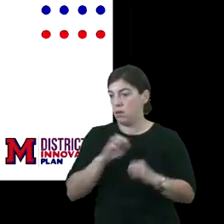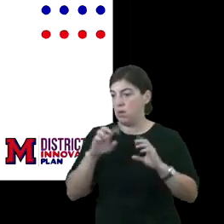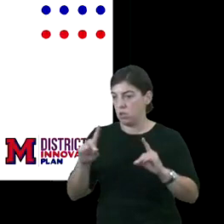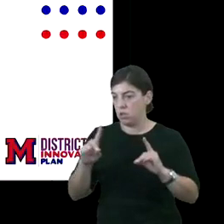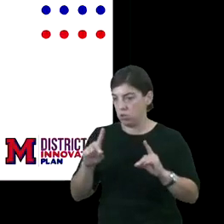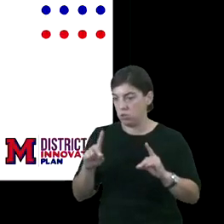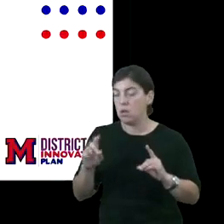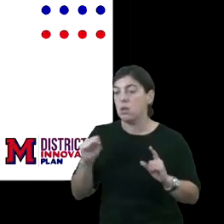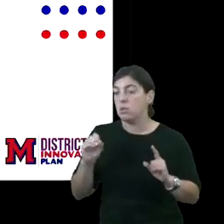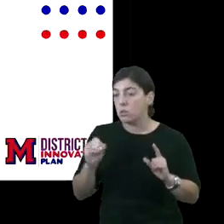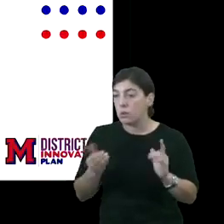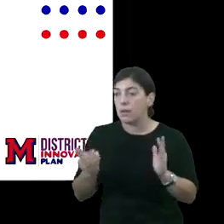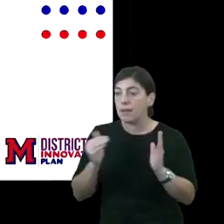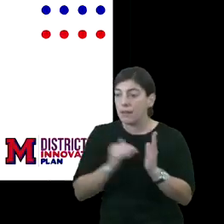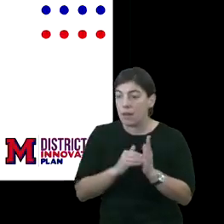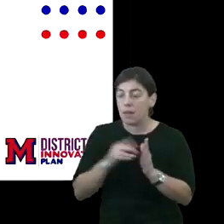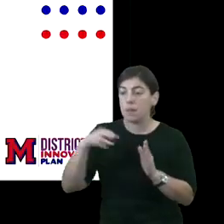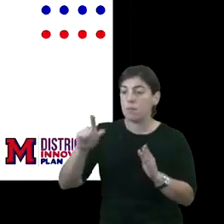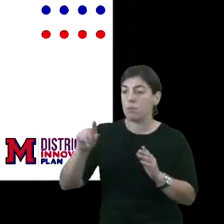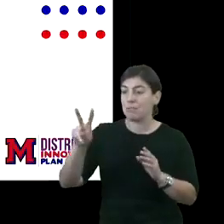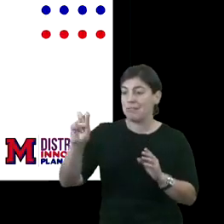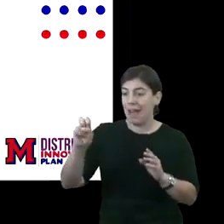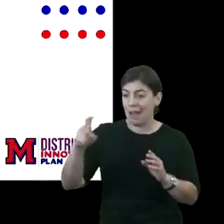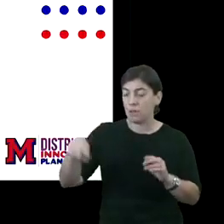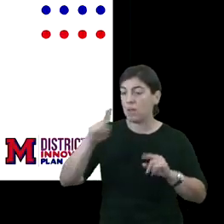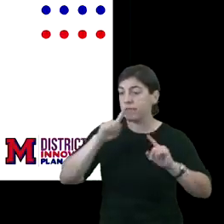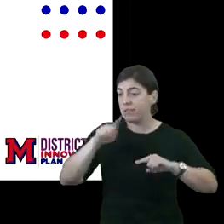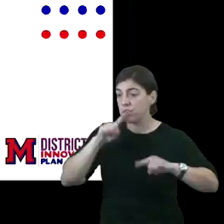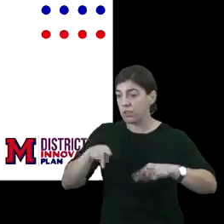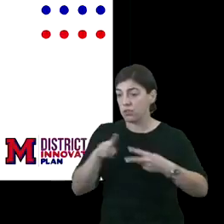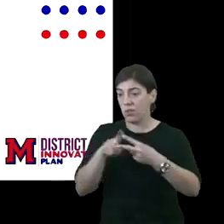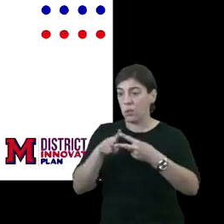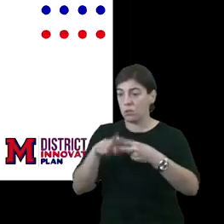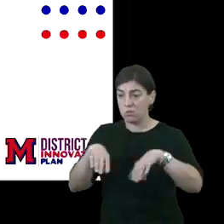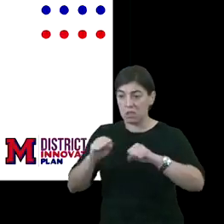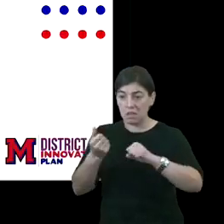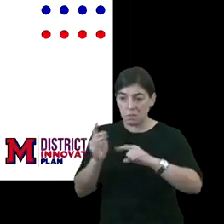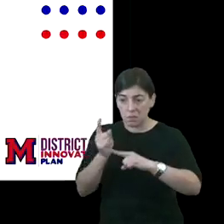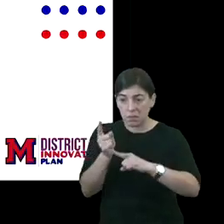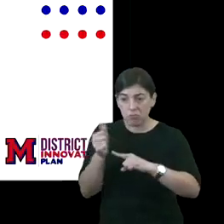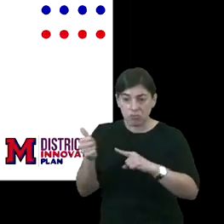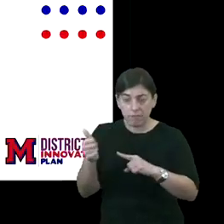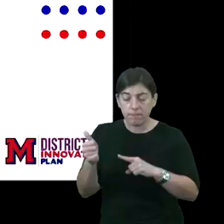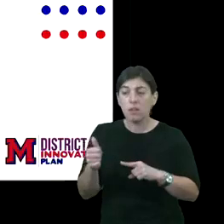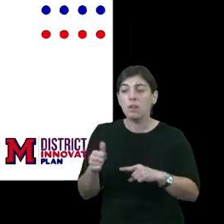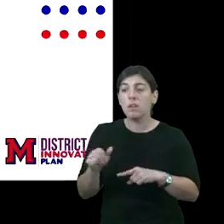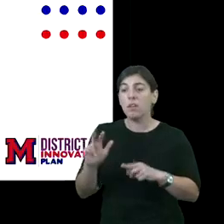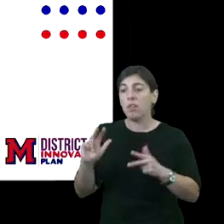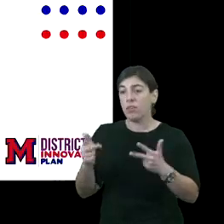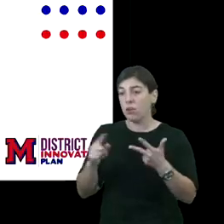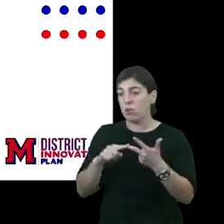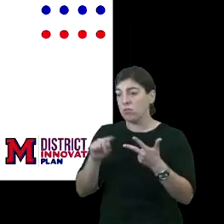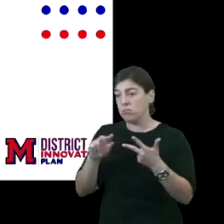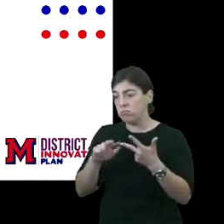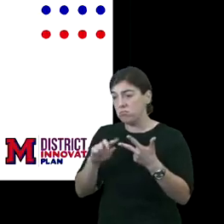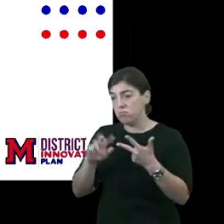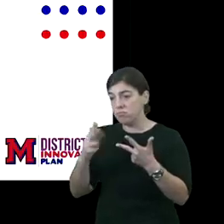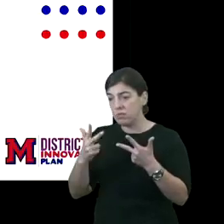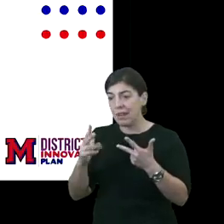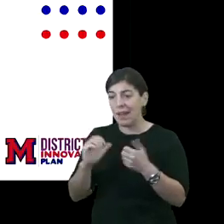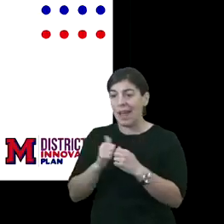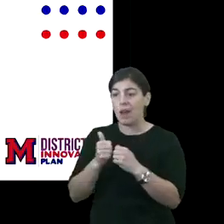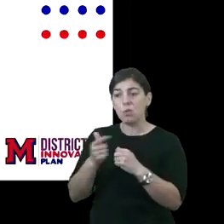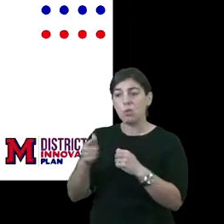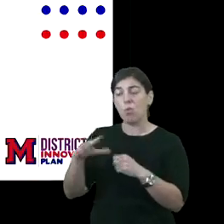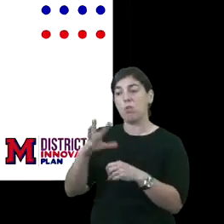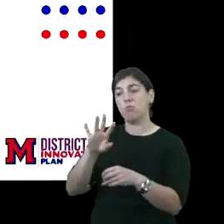education. So again, the poll is live for you. We'd like for you to take a few moments right now. Third question, how would you like to be involved in